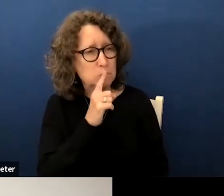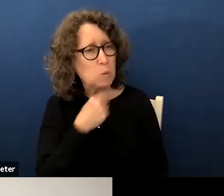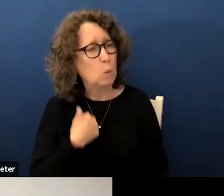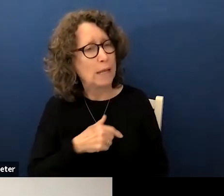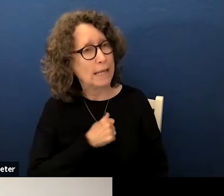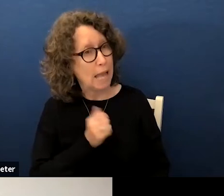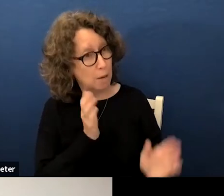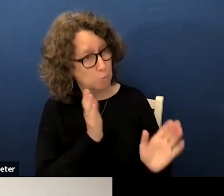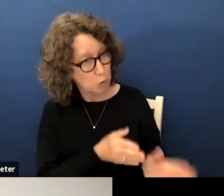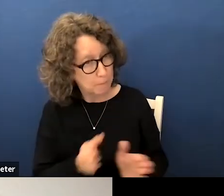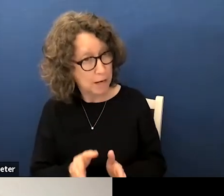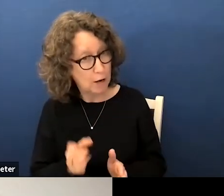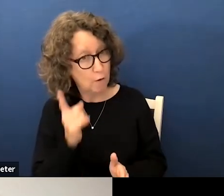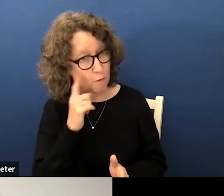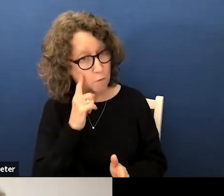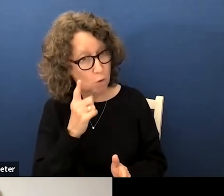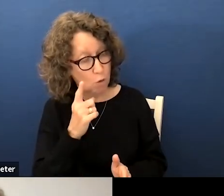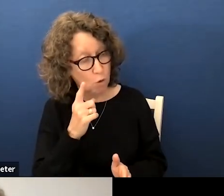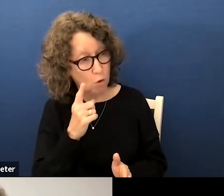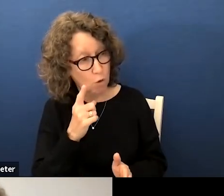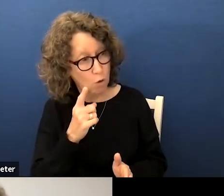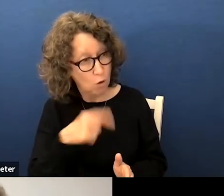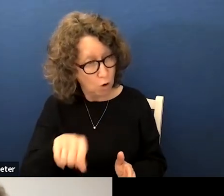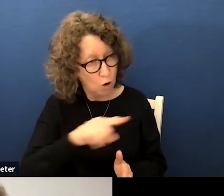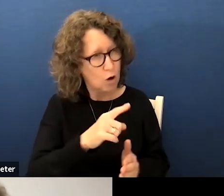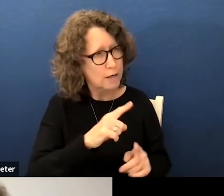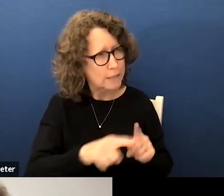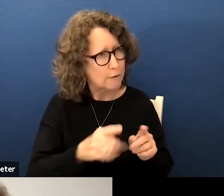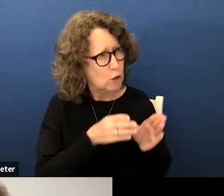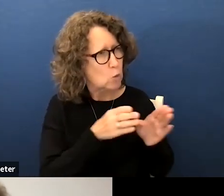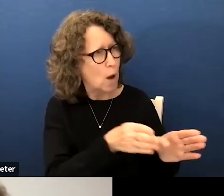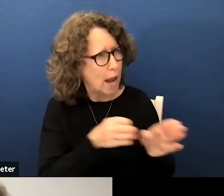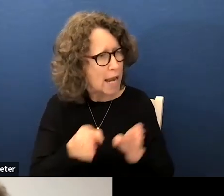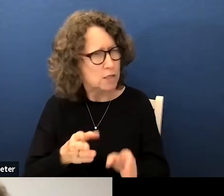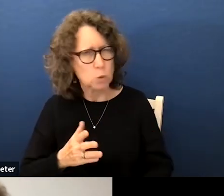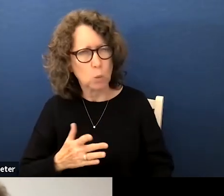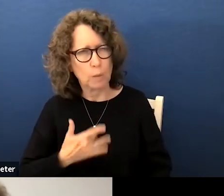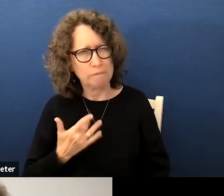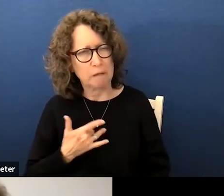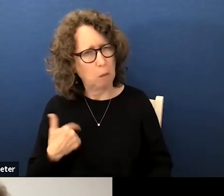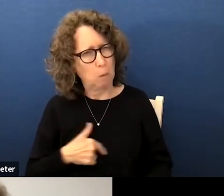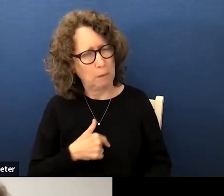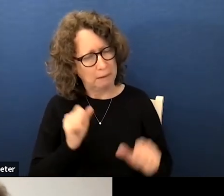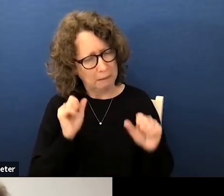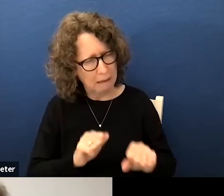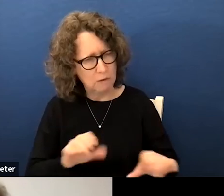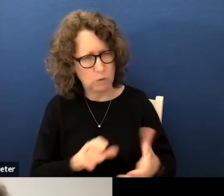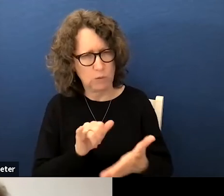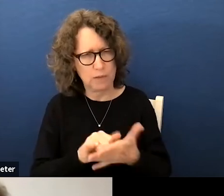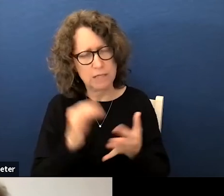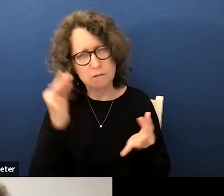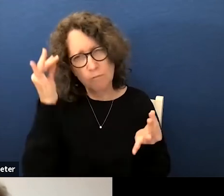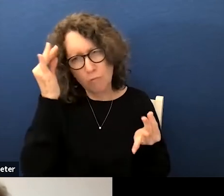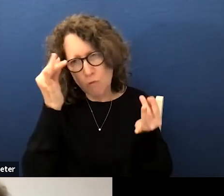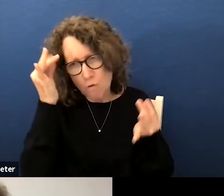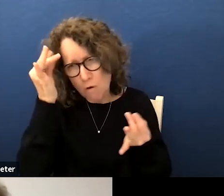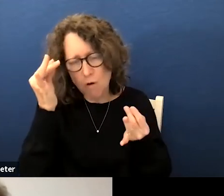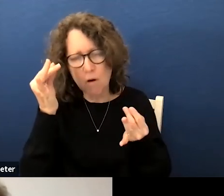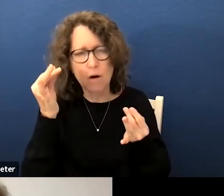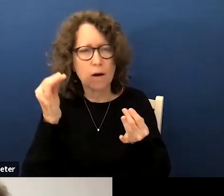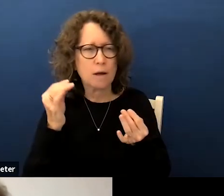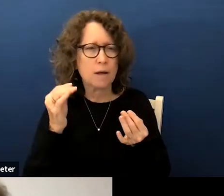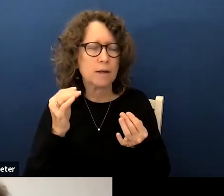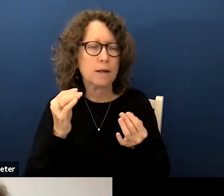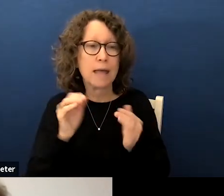prepare for you some of the ways that we think we can do this thoughtfully by